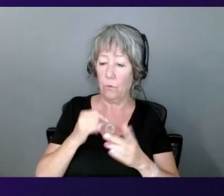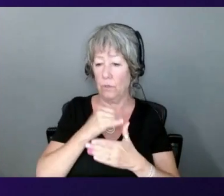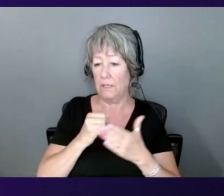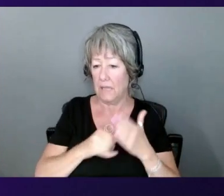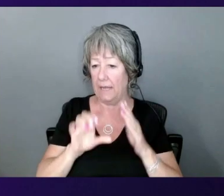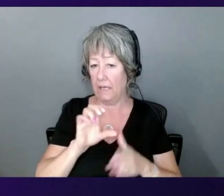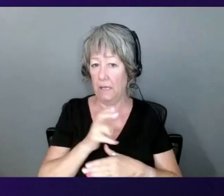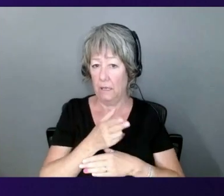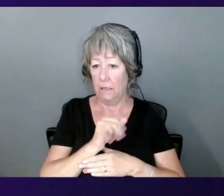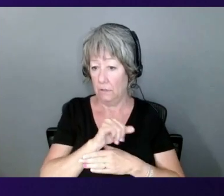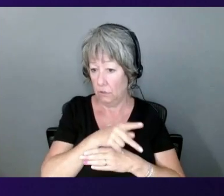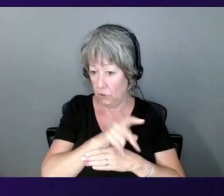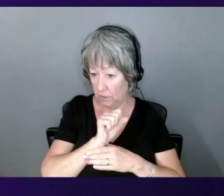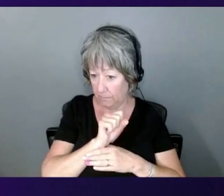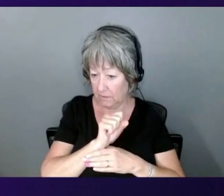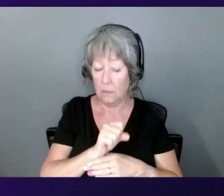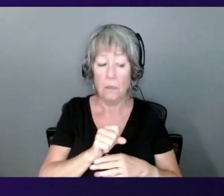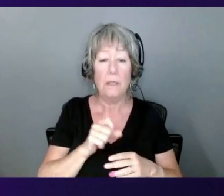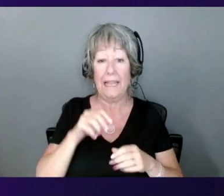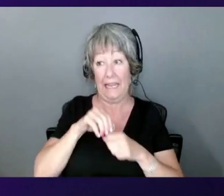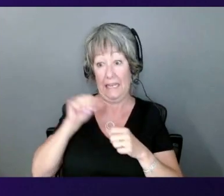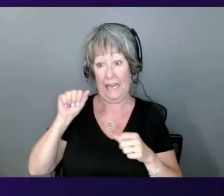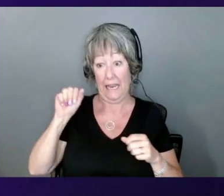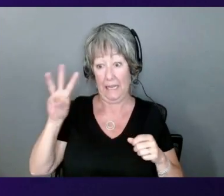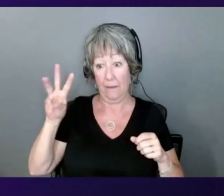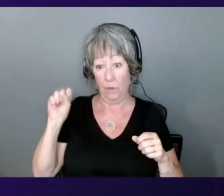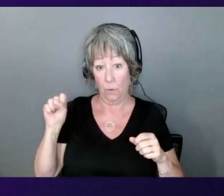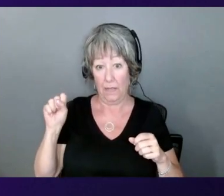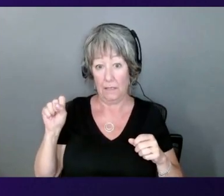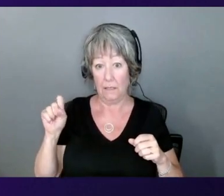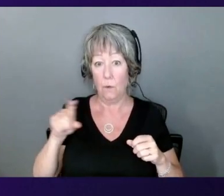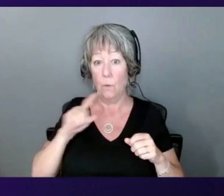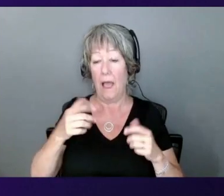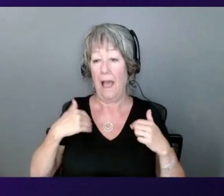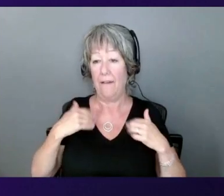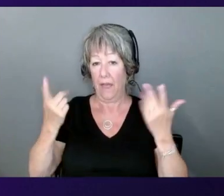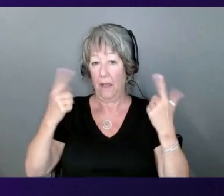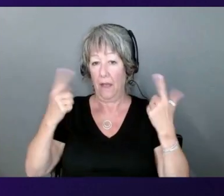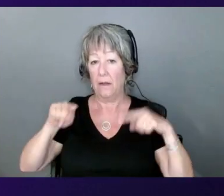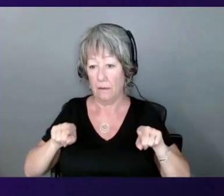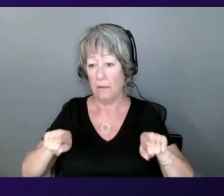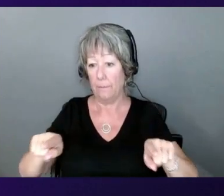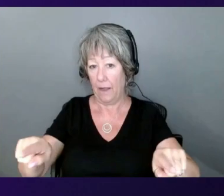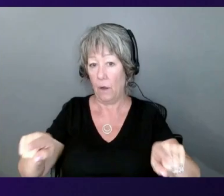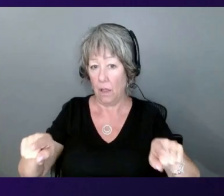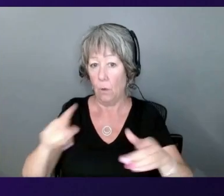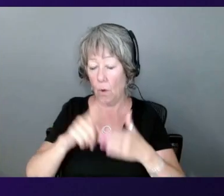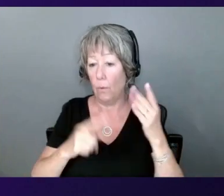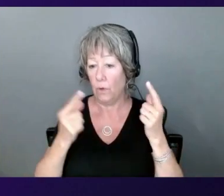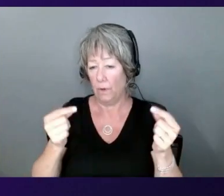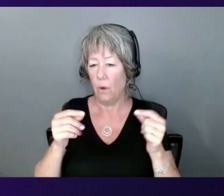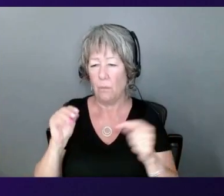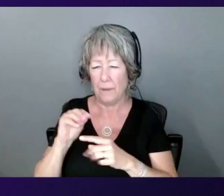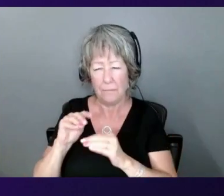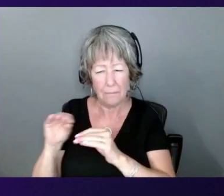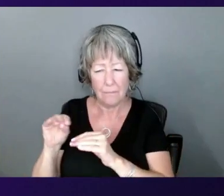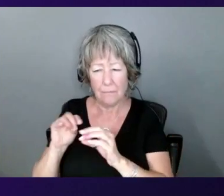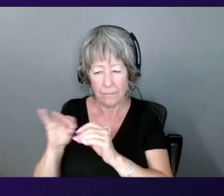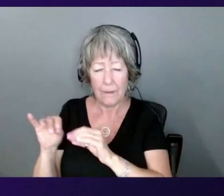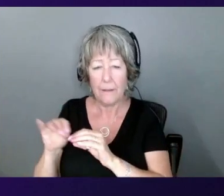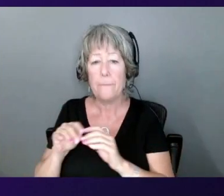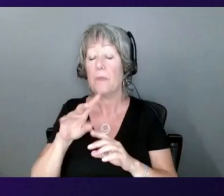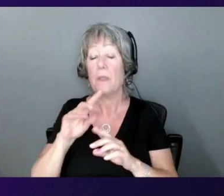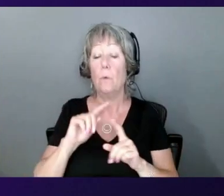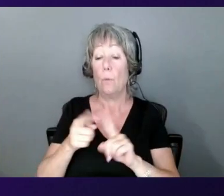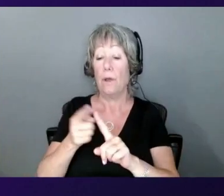in AWS at massively parallel runs. And we were first